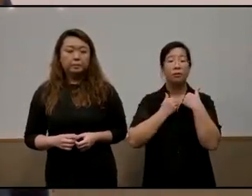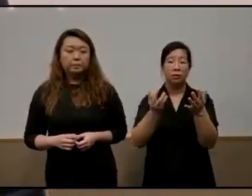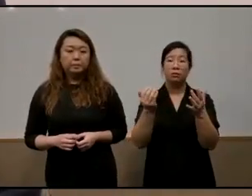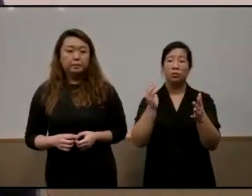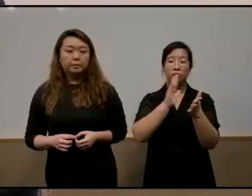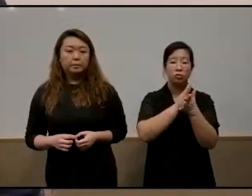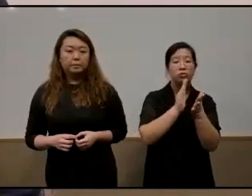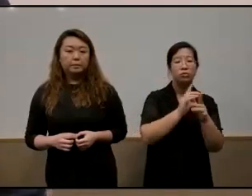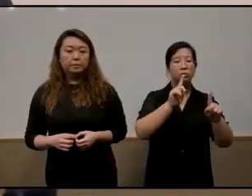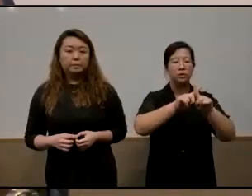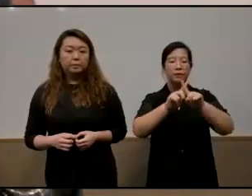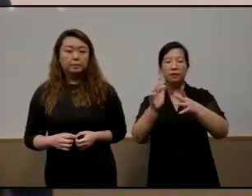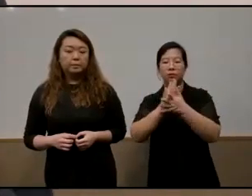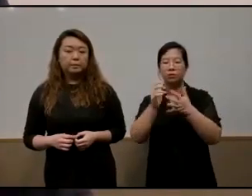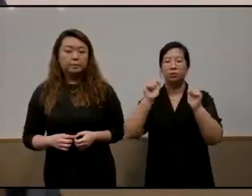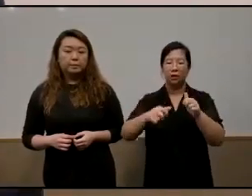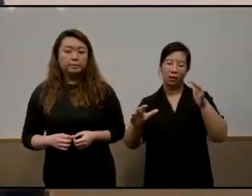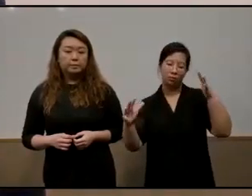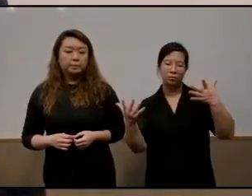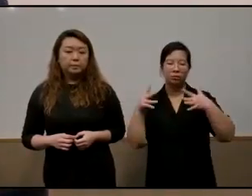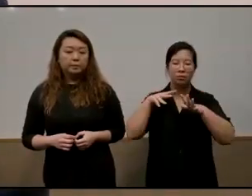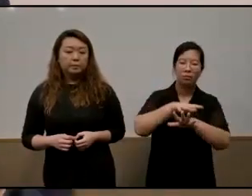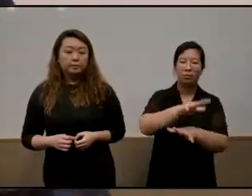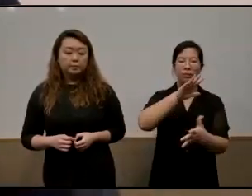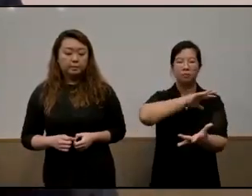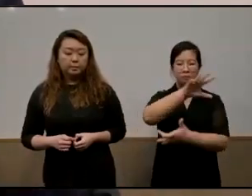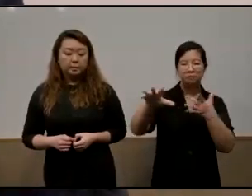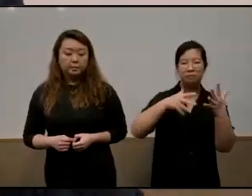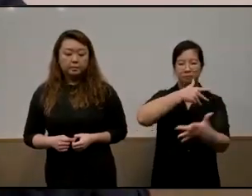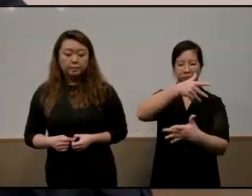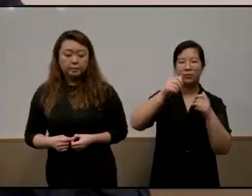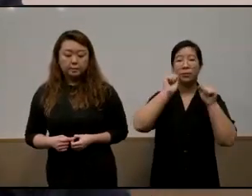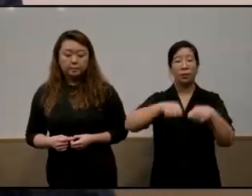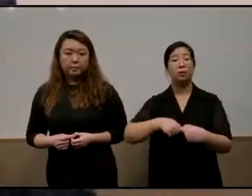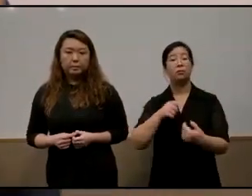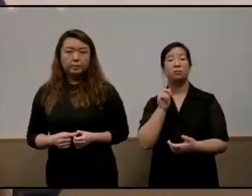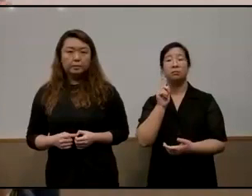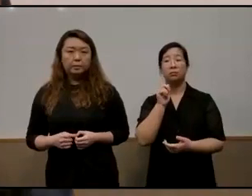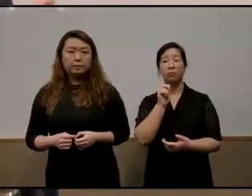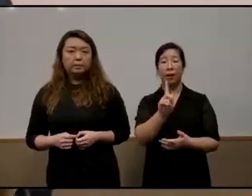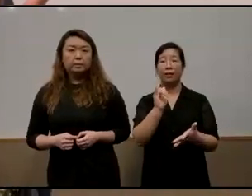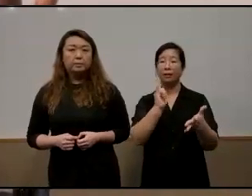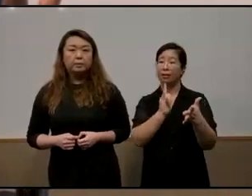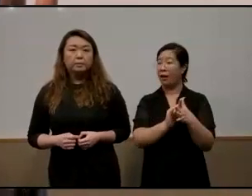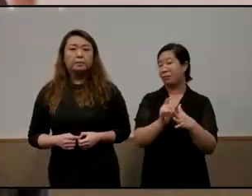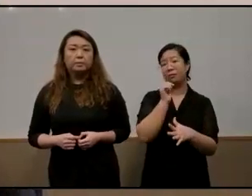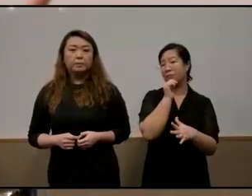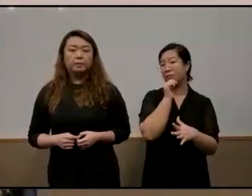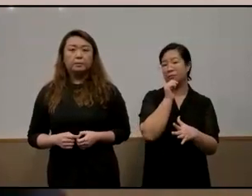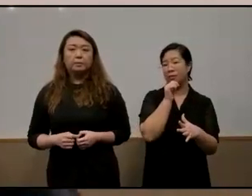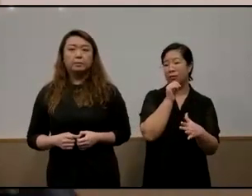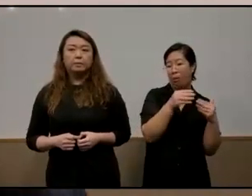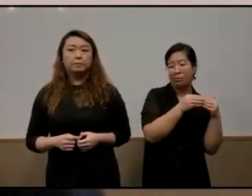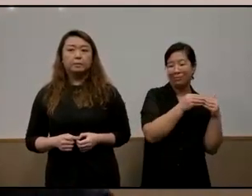status and profiles actually mix and do things together but that doesn't um bring about automatically an